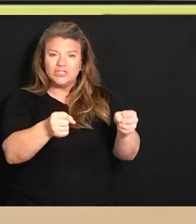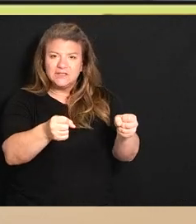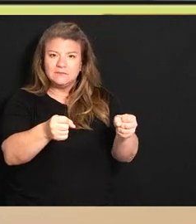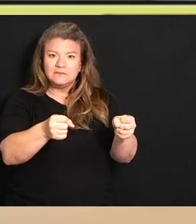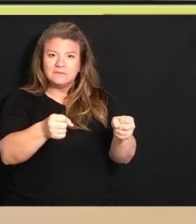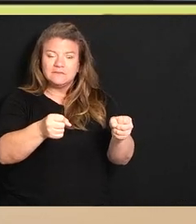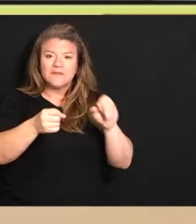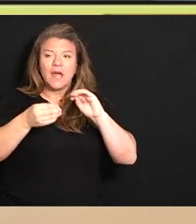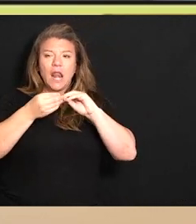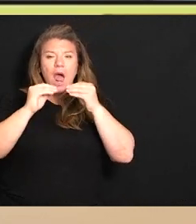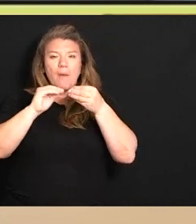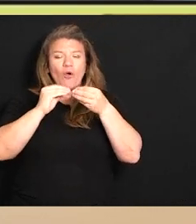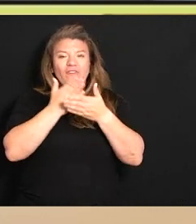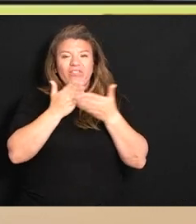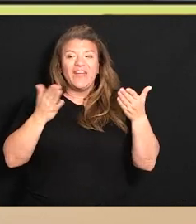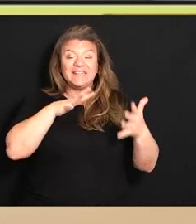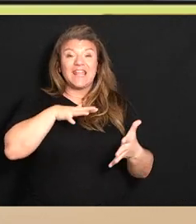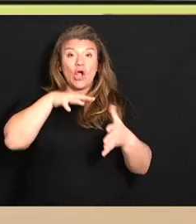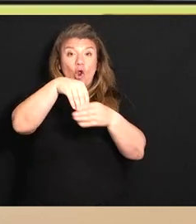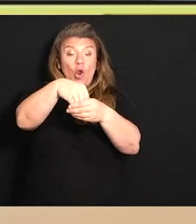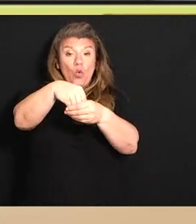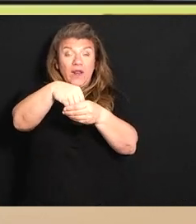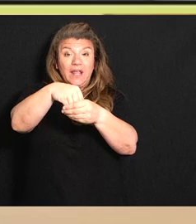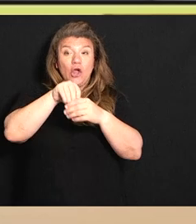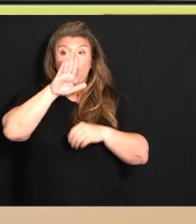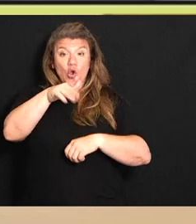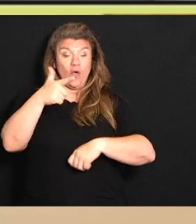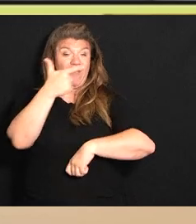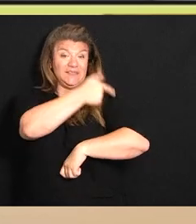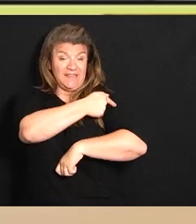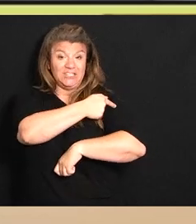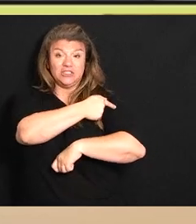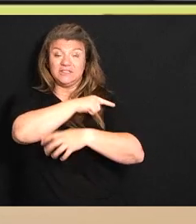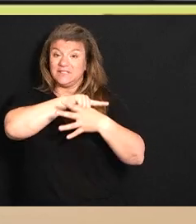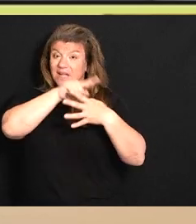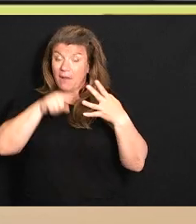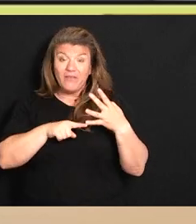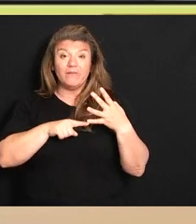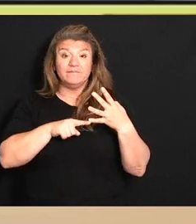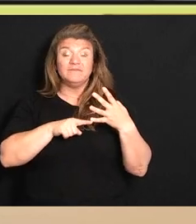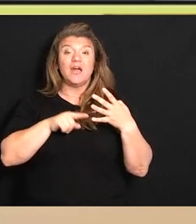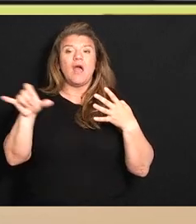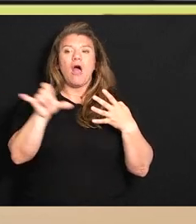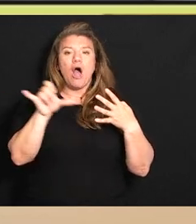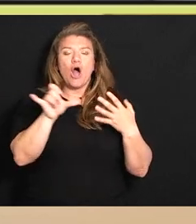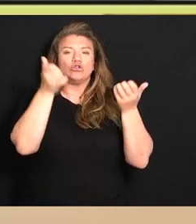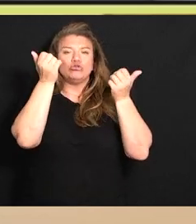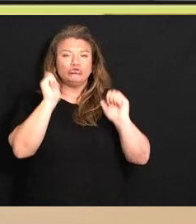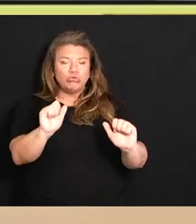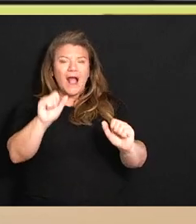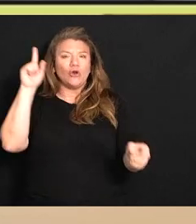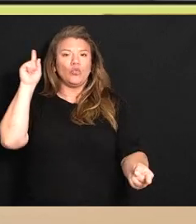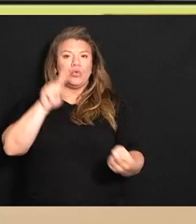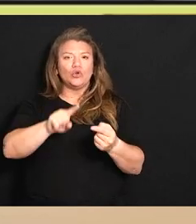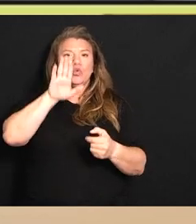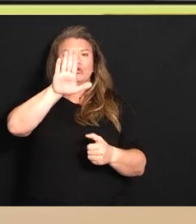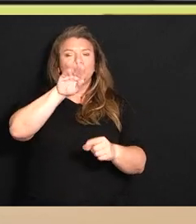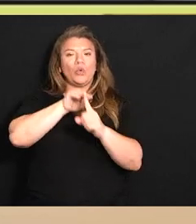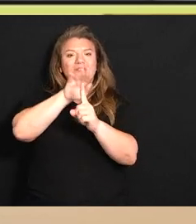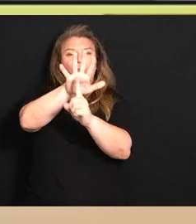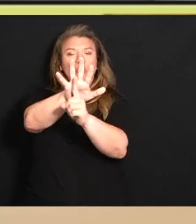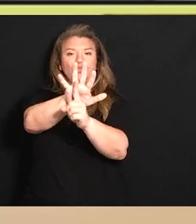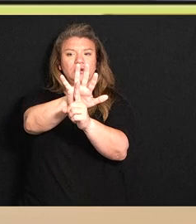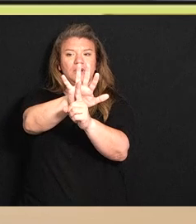number of things including being up to date with your vaccinations and also trying to reduce your exposure